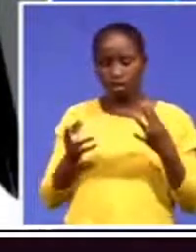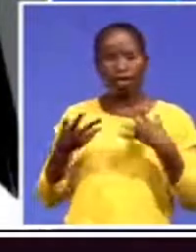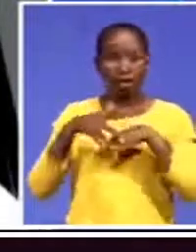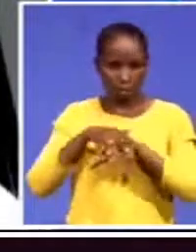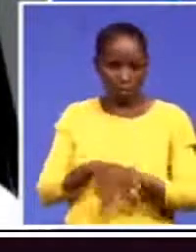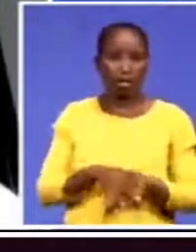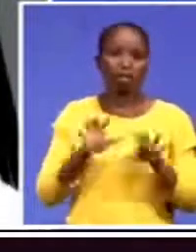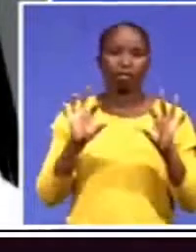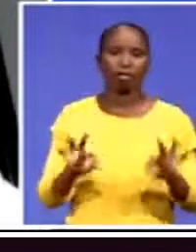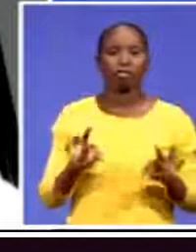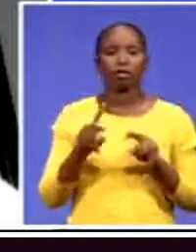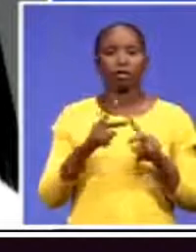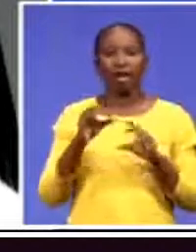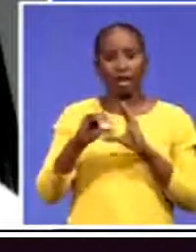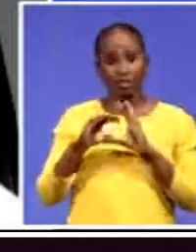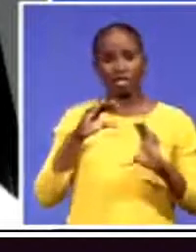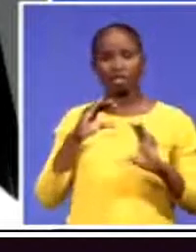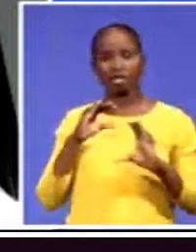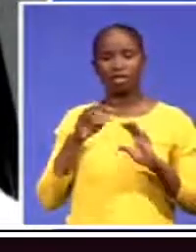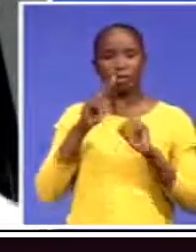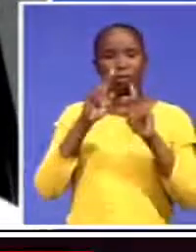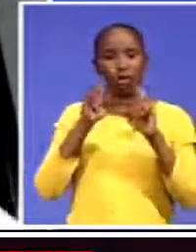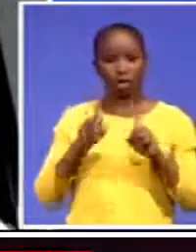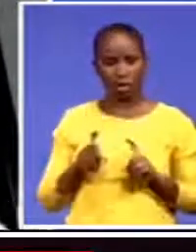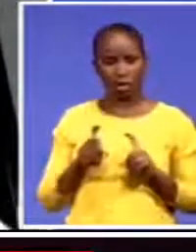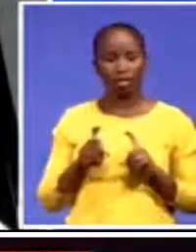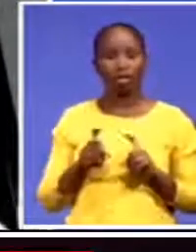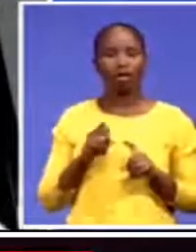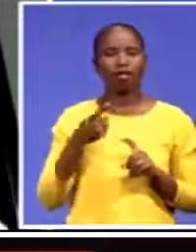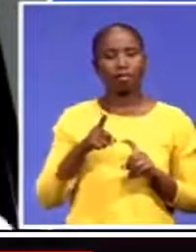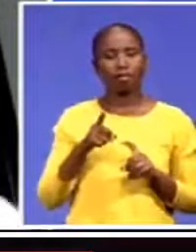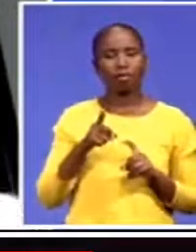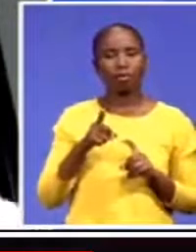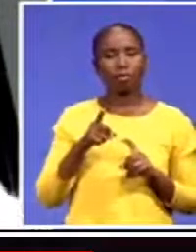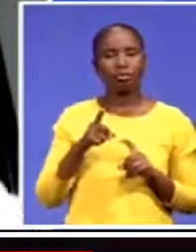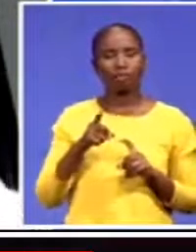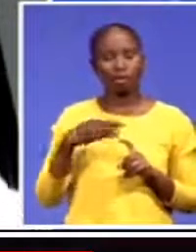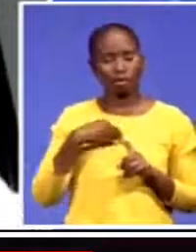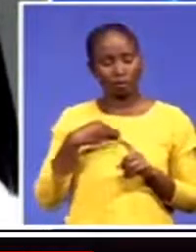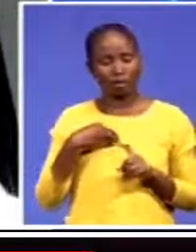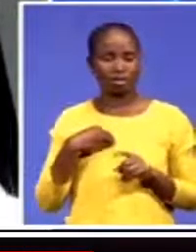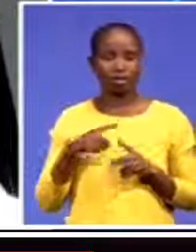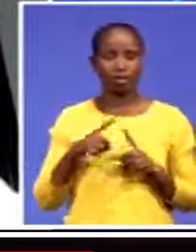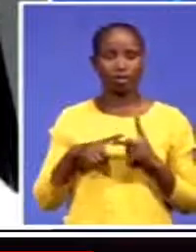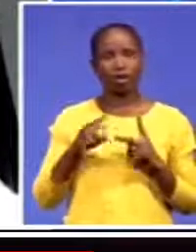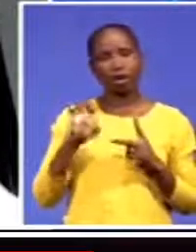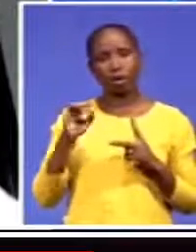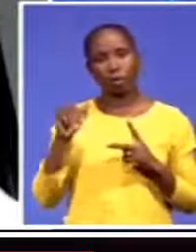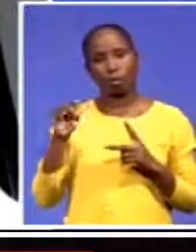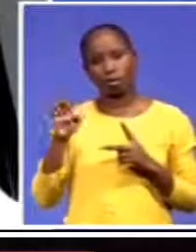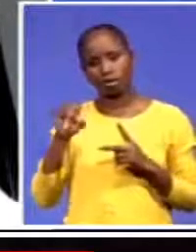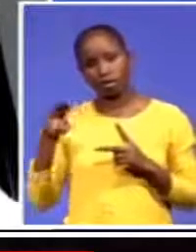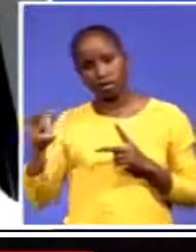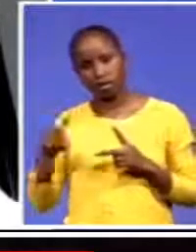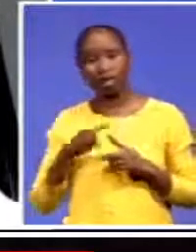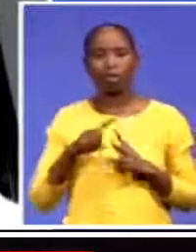negotiation. We've got the intellectual property protocol negotiation. We've got the e-commerce and e-trade negotiation. And I think this has